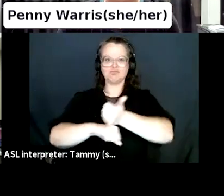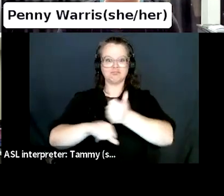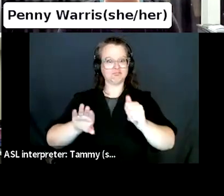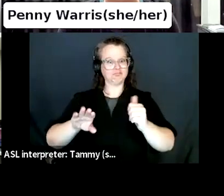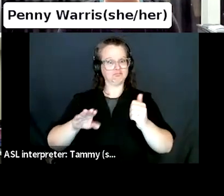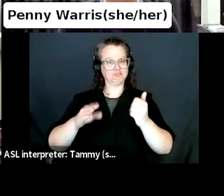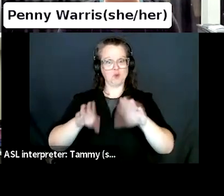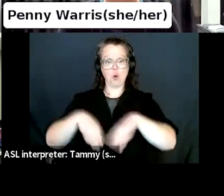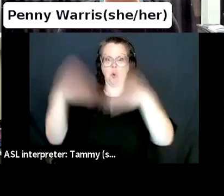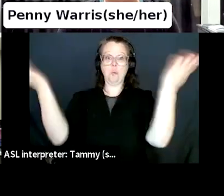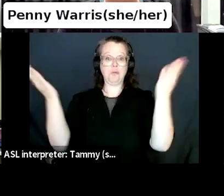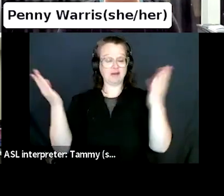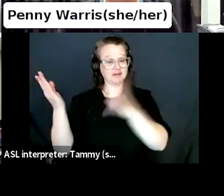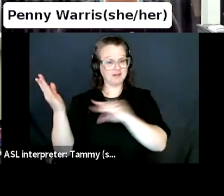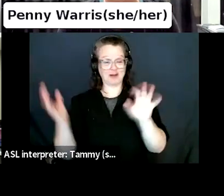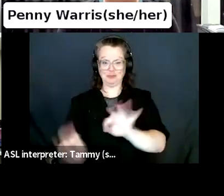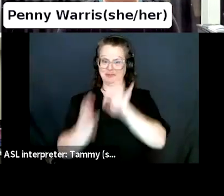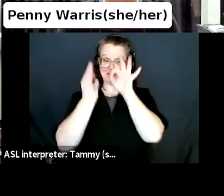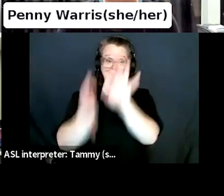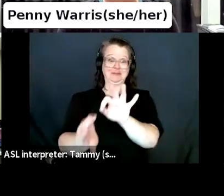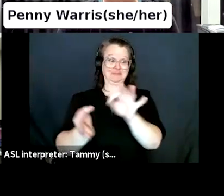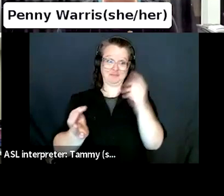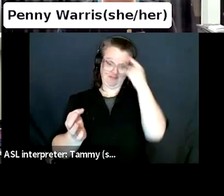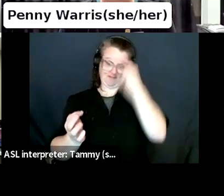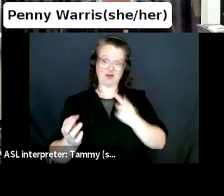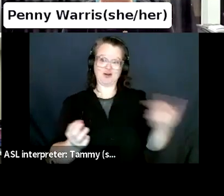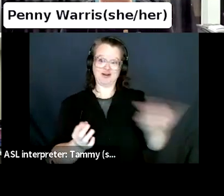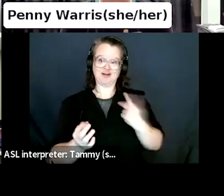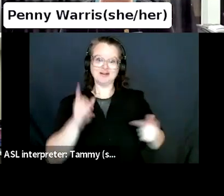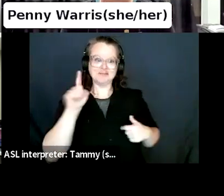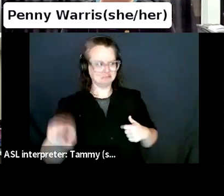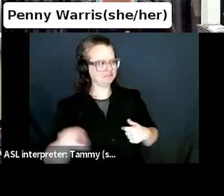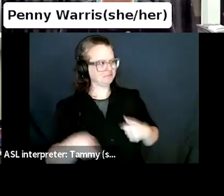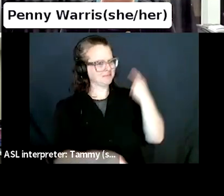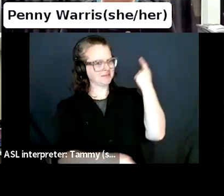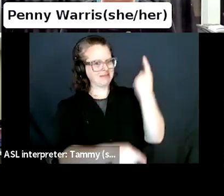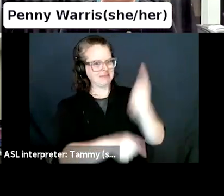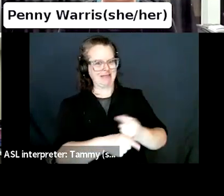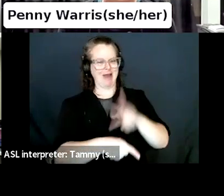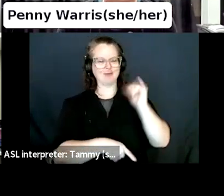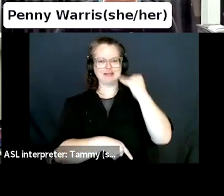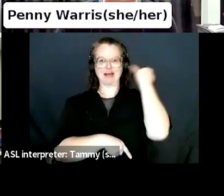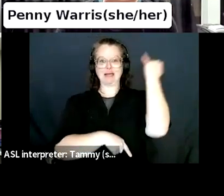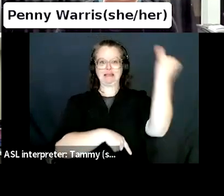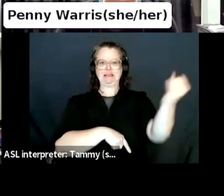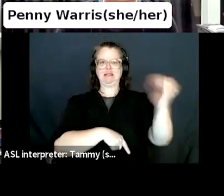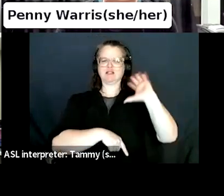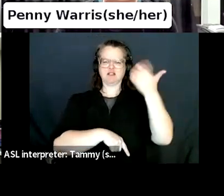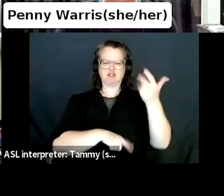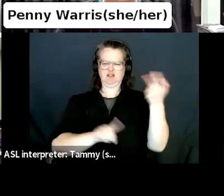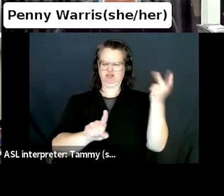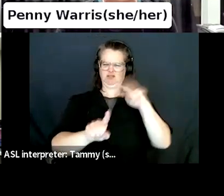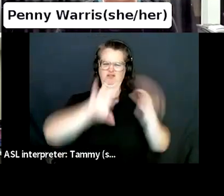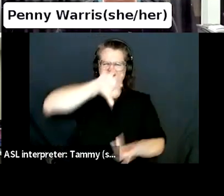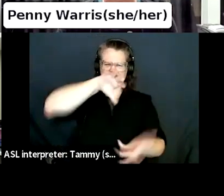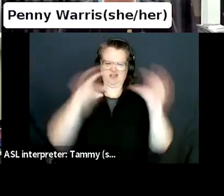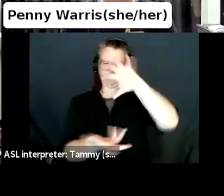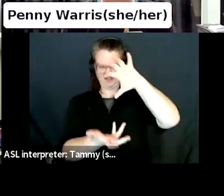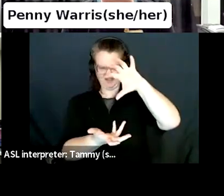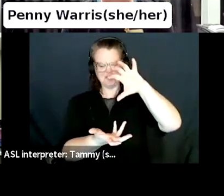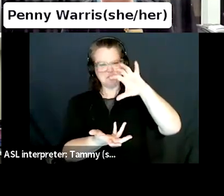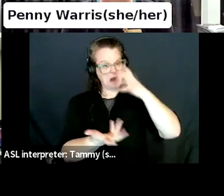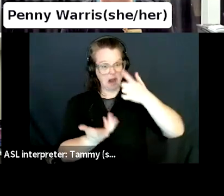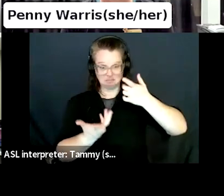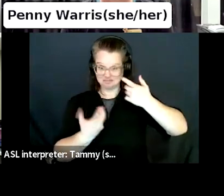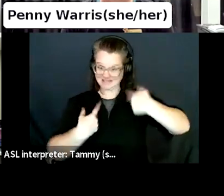Thanks. Sounds like book selling upside down, but perfect. Uh, let's, uh, Nina, I'm going to go with you. Just, I'm